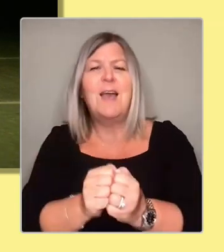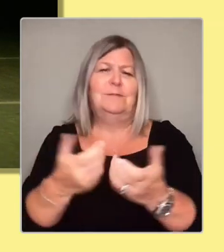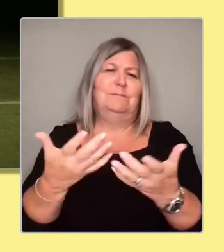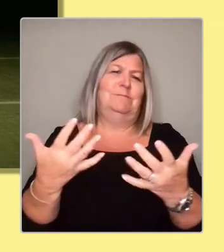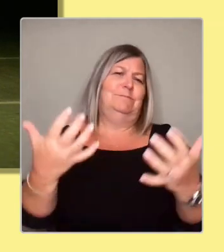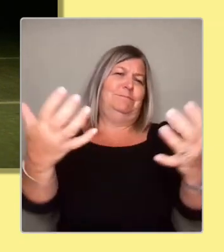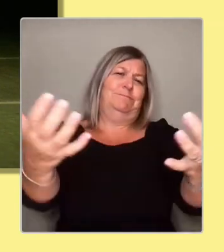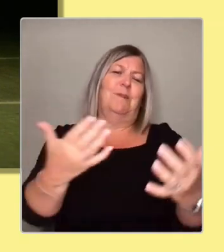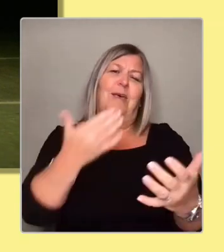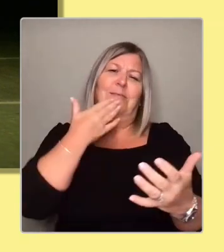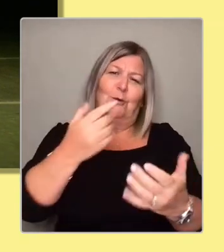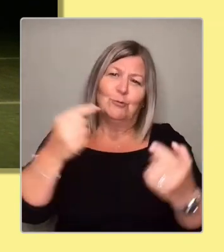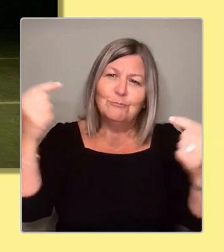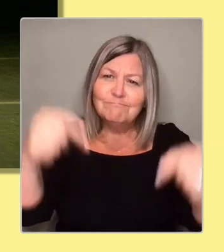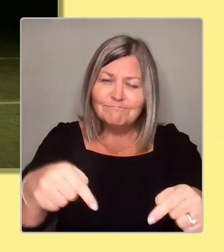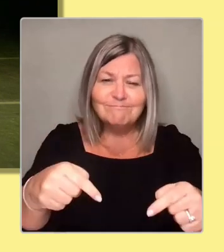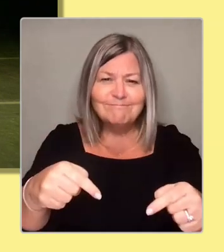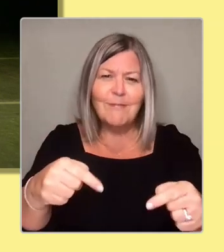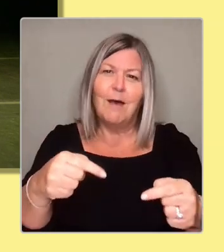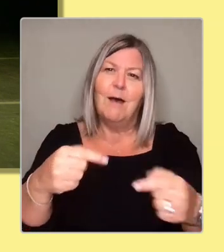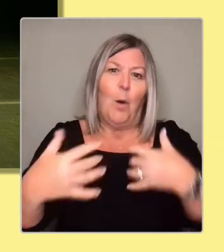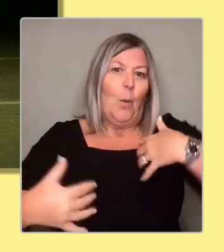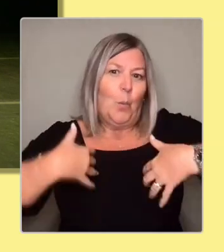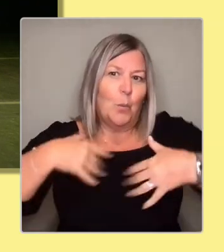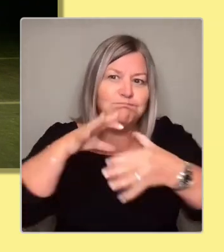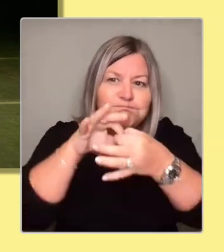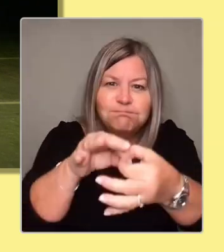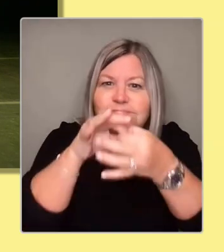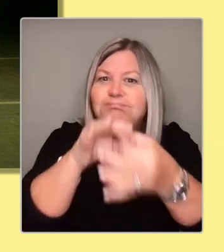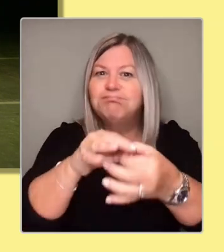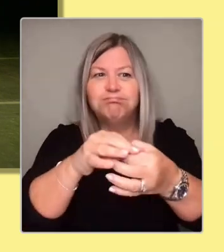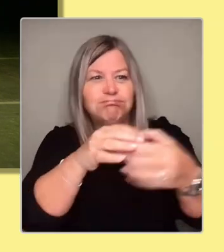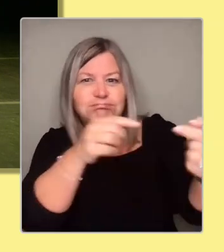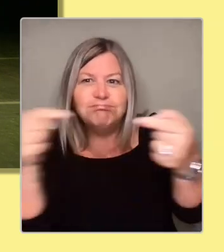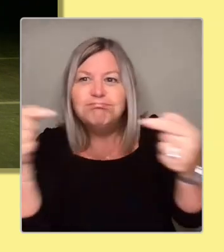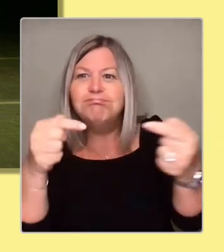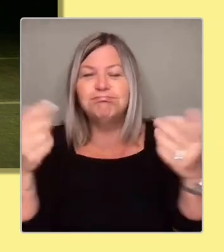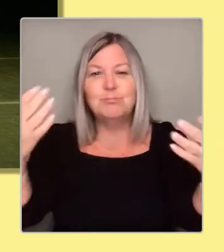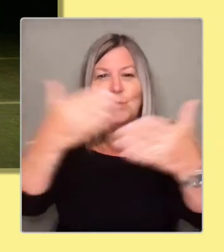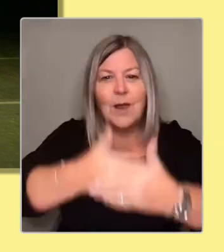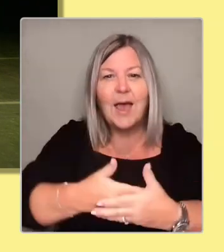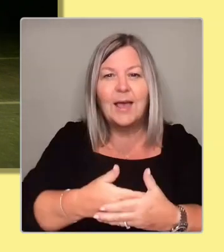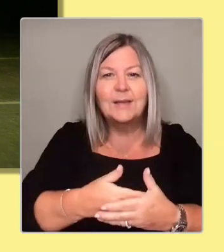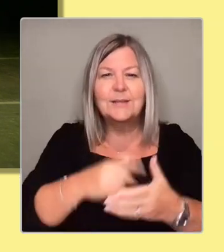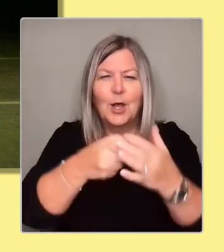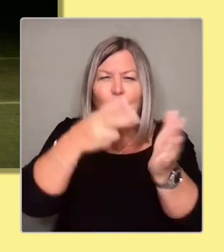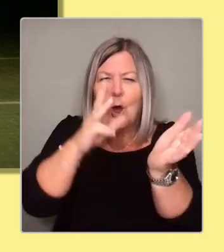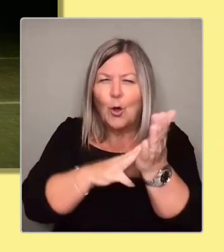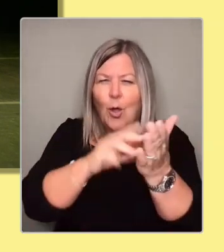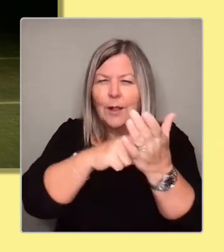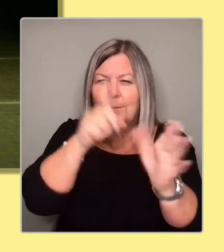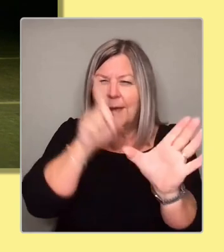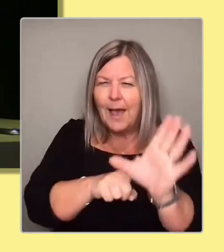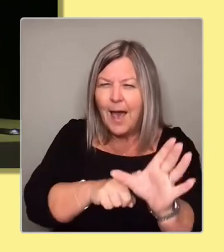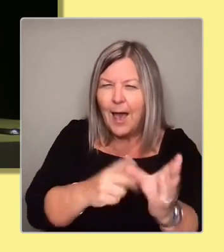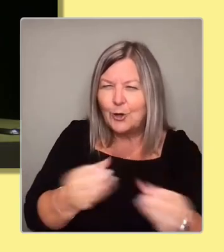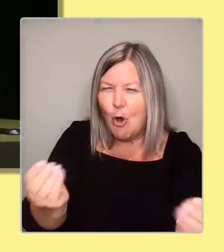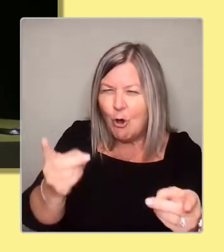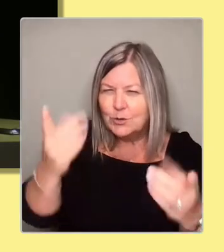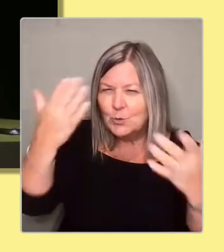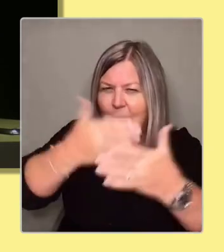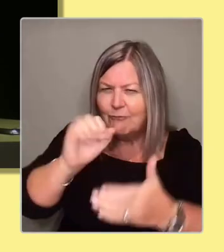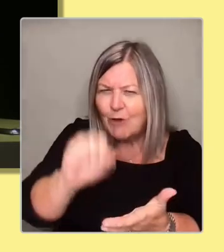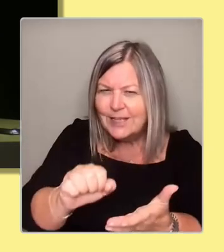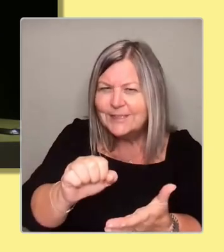forward to an engaging debate. That Colin Mackay is not in the crowd, is he? No, no, it's all right. Listen, folks, I wanted to